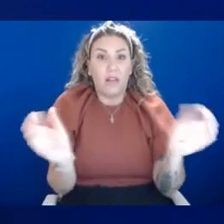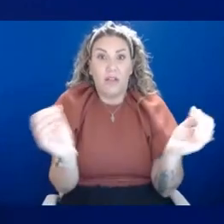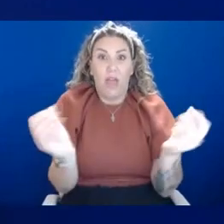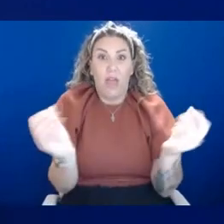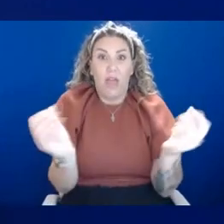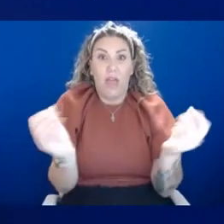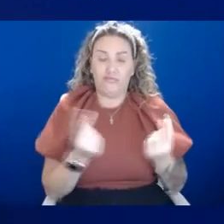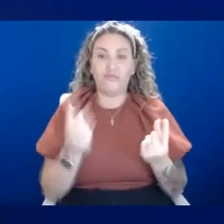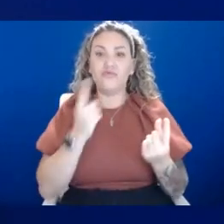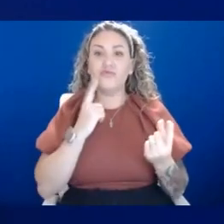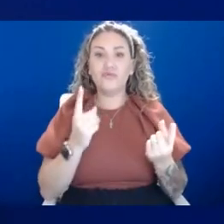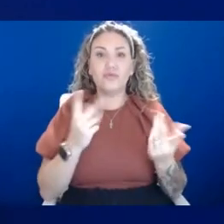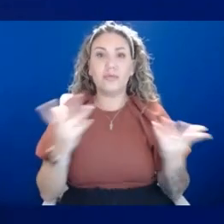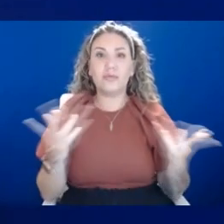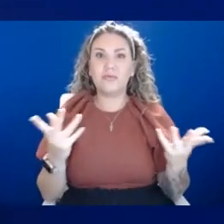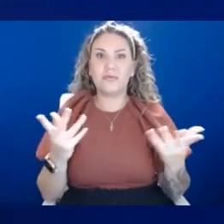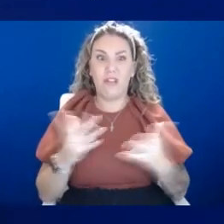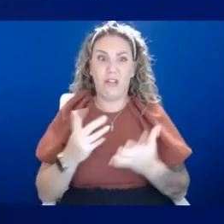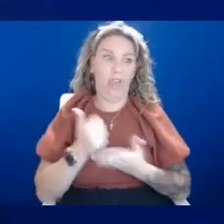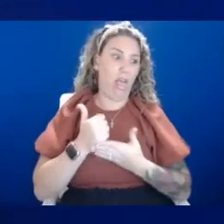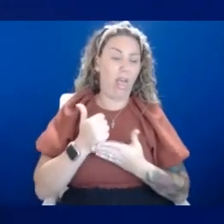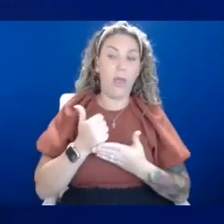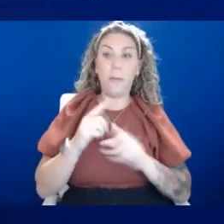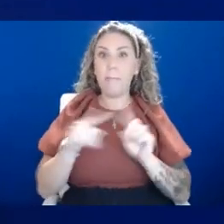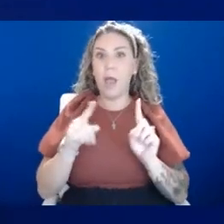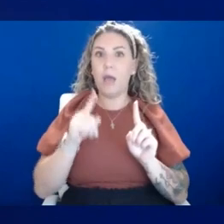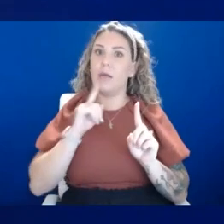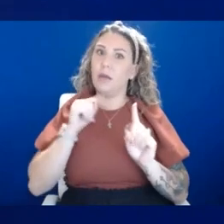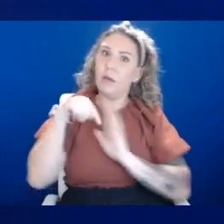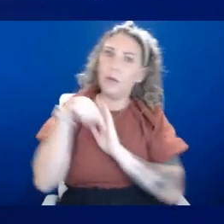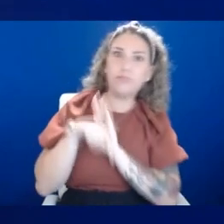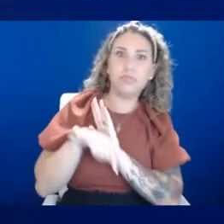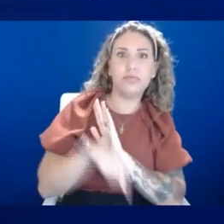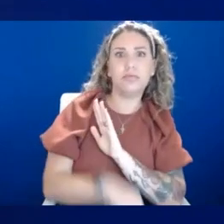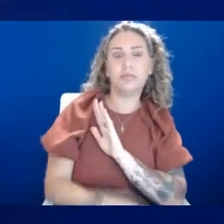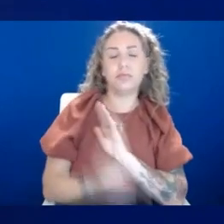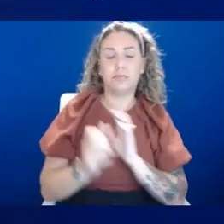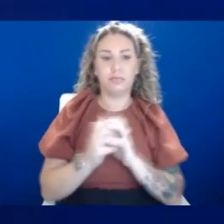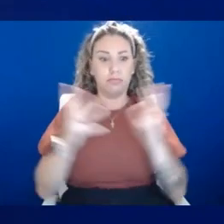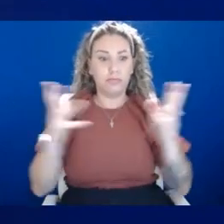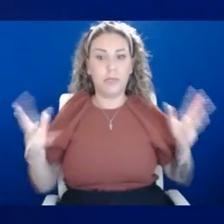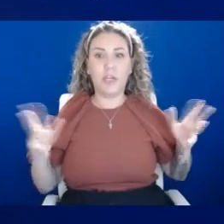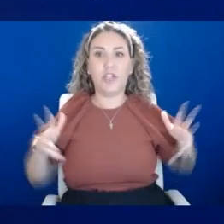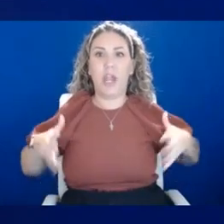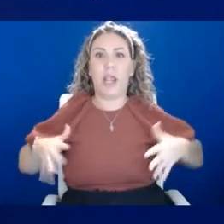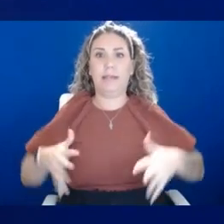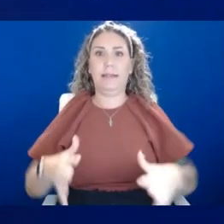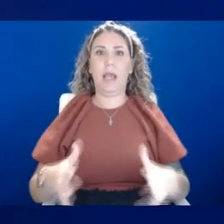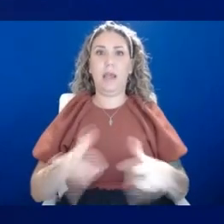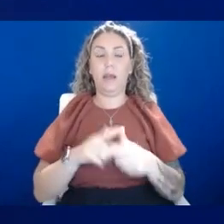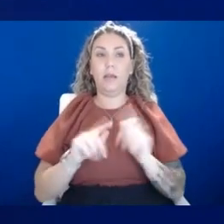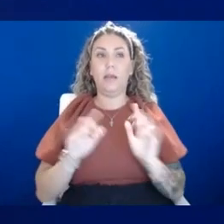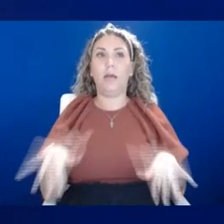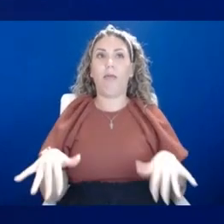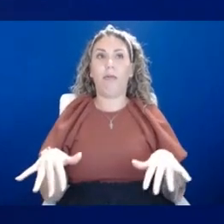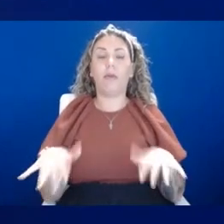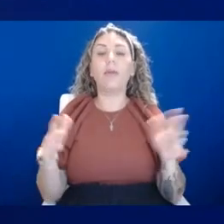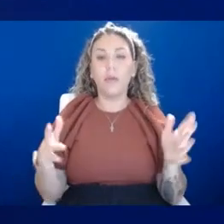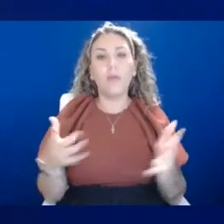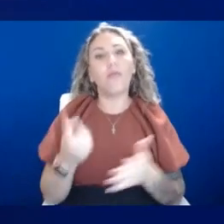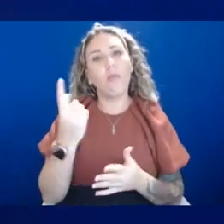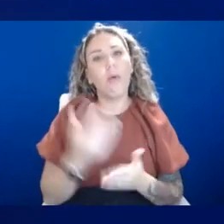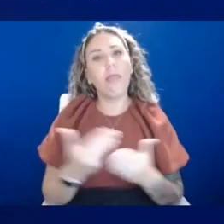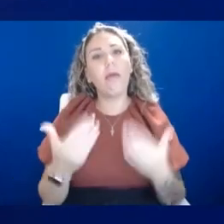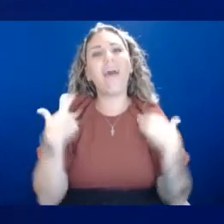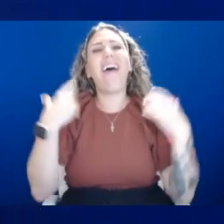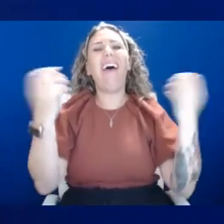fire. But that can go too far, right? So you can have way too much anxiety. can get paralyzed by it. And so it's one of those things that, healthy in moderation, but